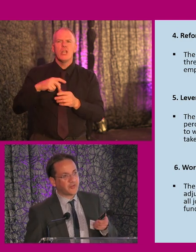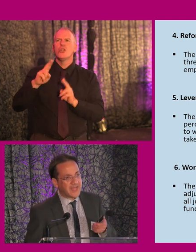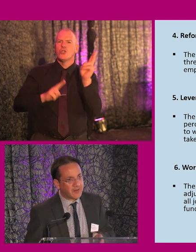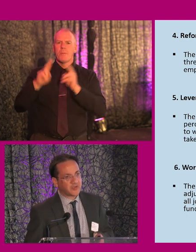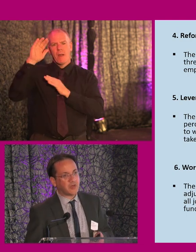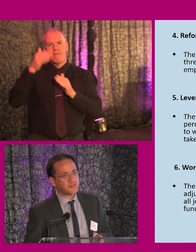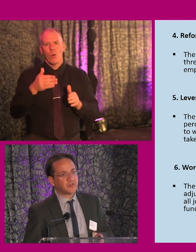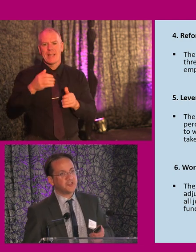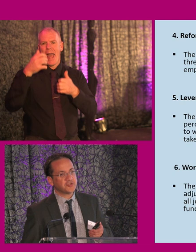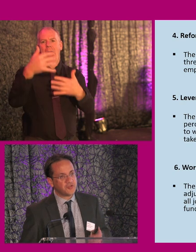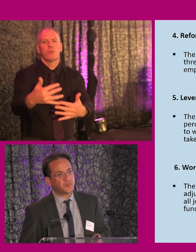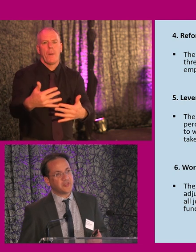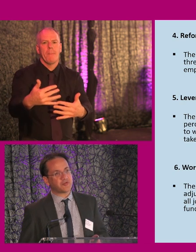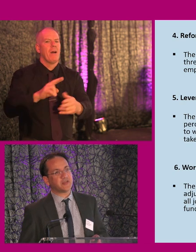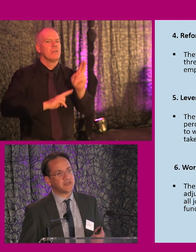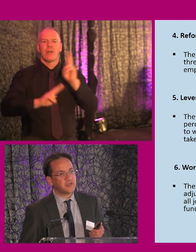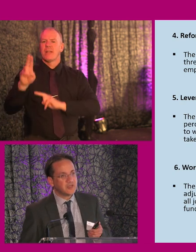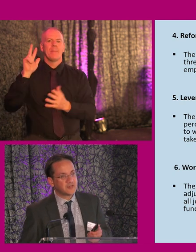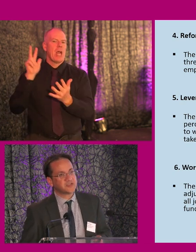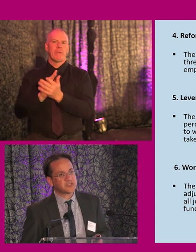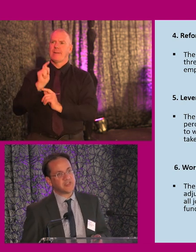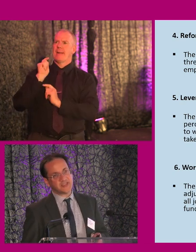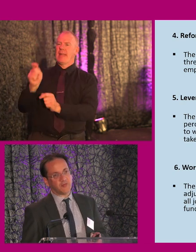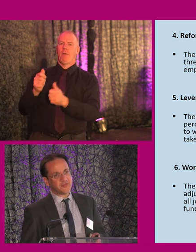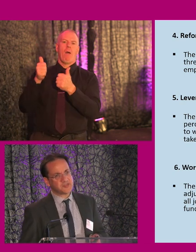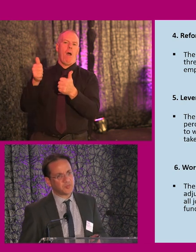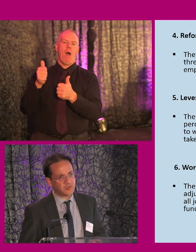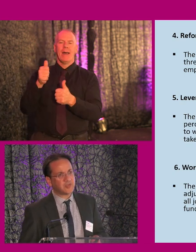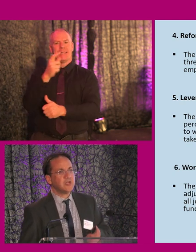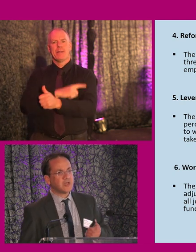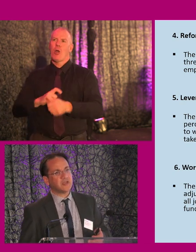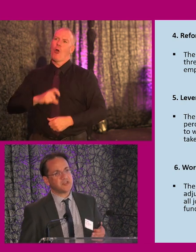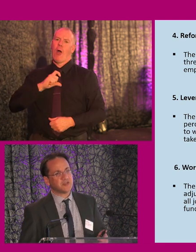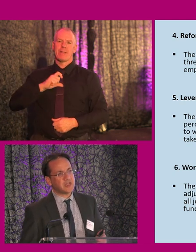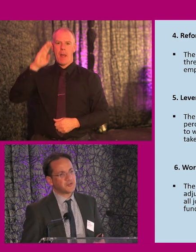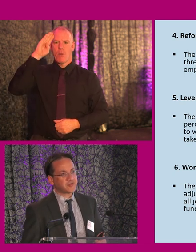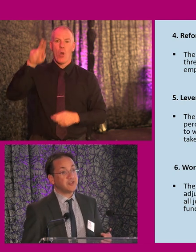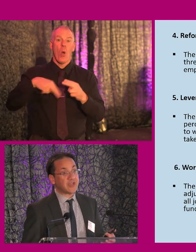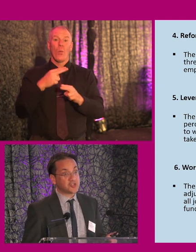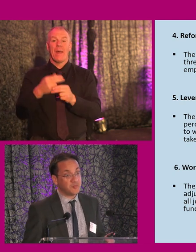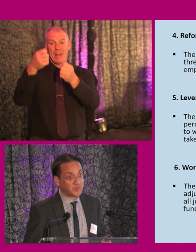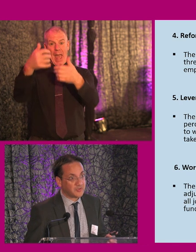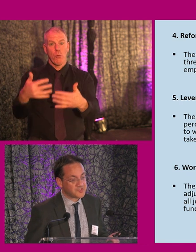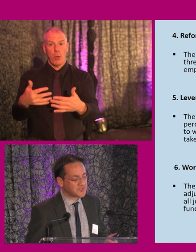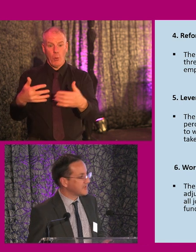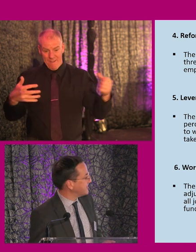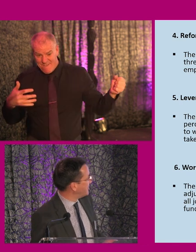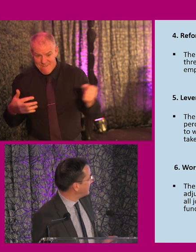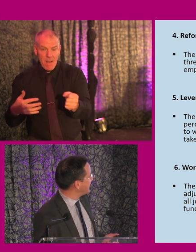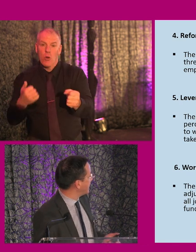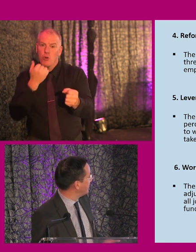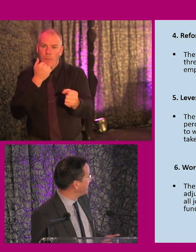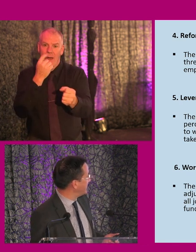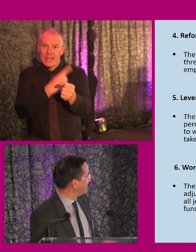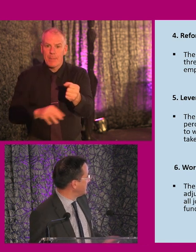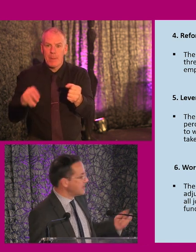focused on outcomes. You should not be accredited as a disability confident employer unless you can demonstrate you actually employ a substantive number